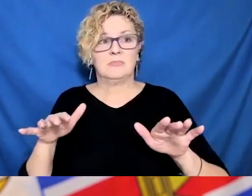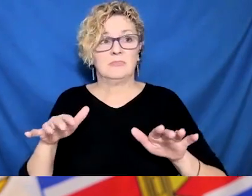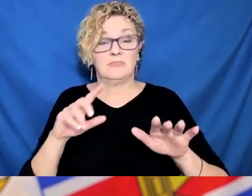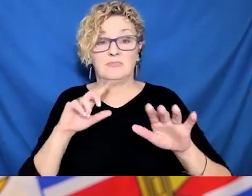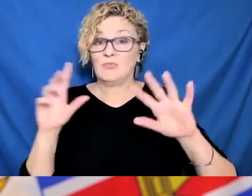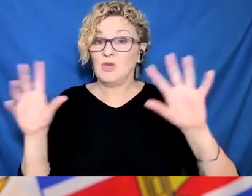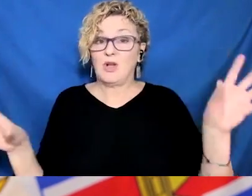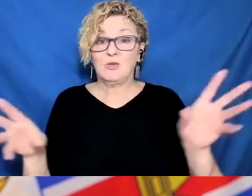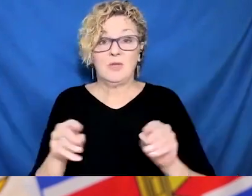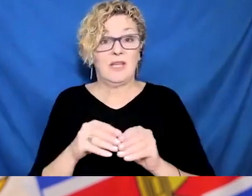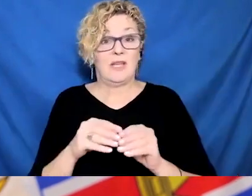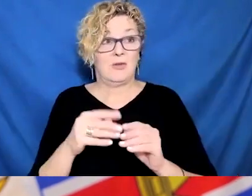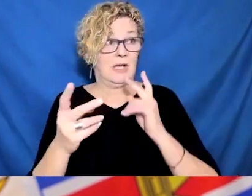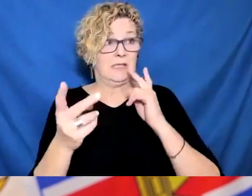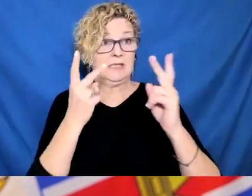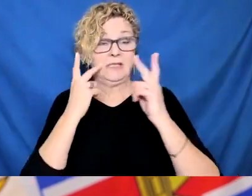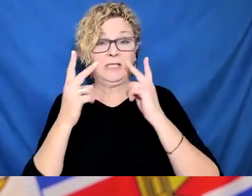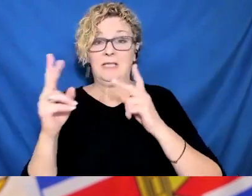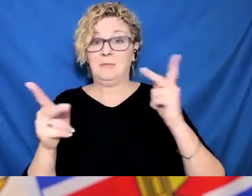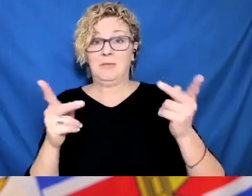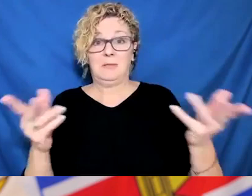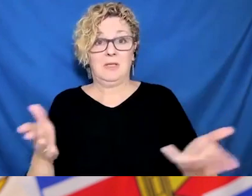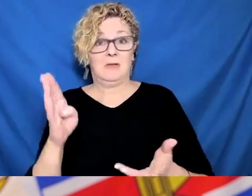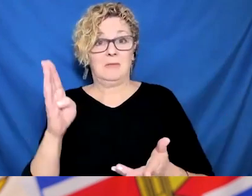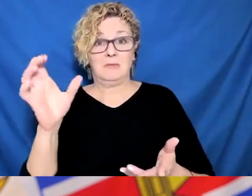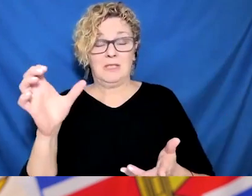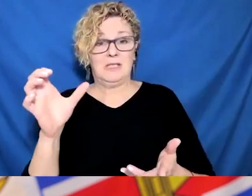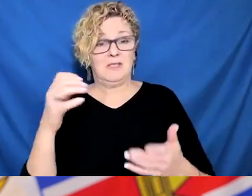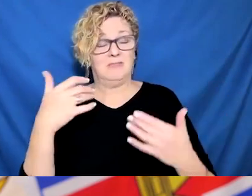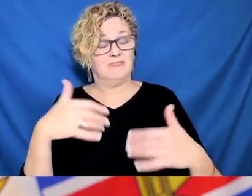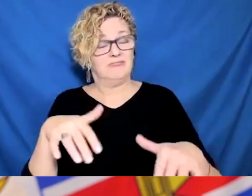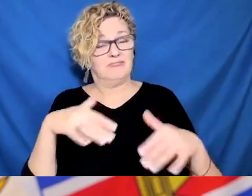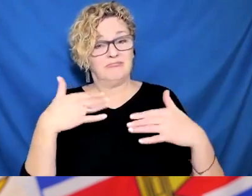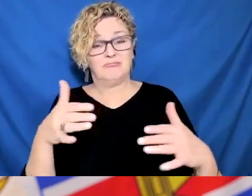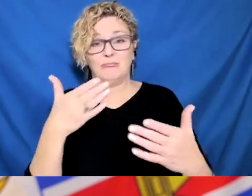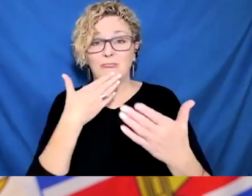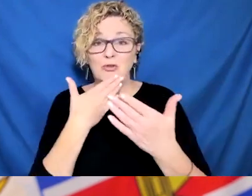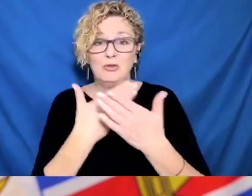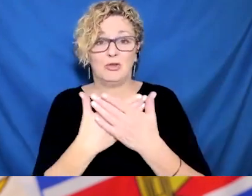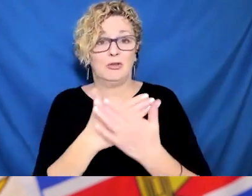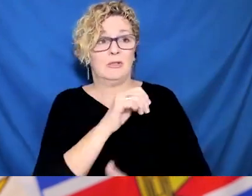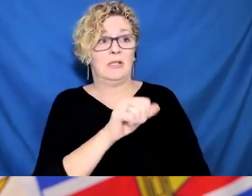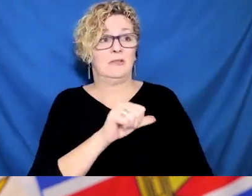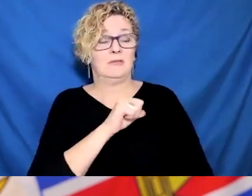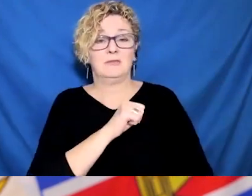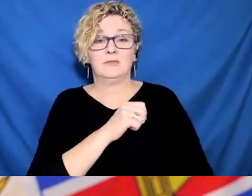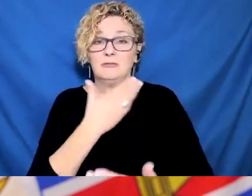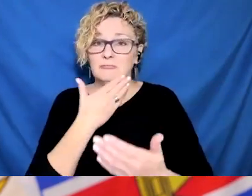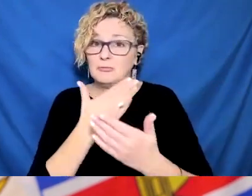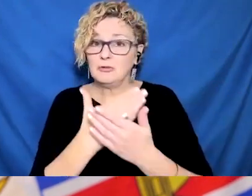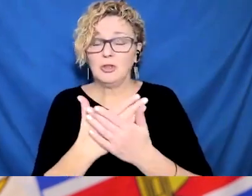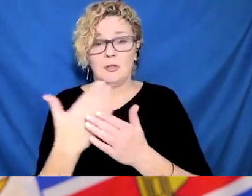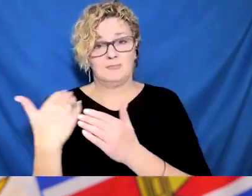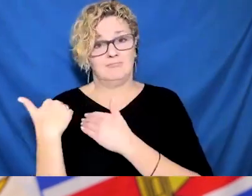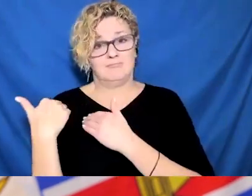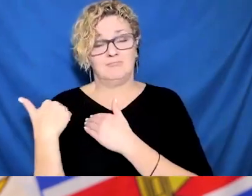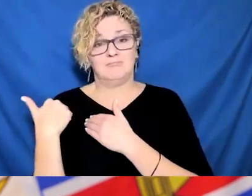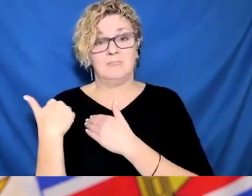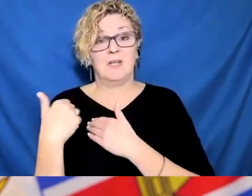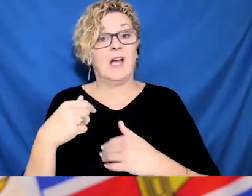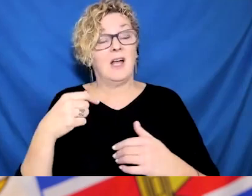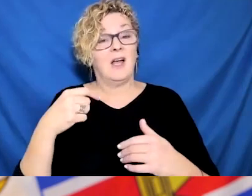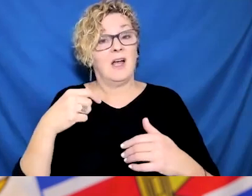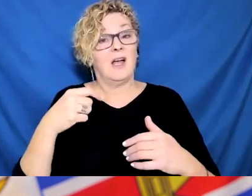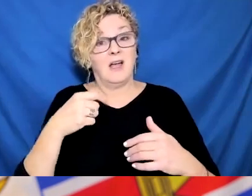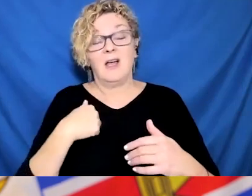Infection prevention and control team. And it really is about maximizing our ability to provide care to people. So as